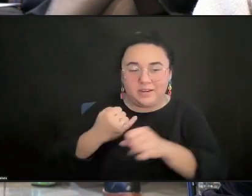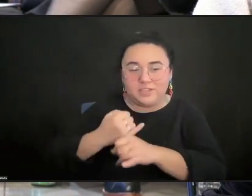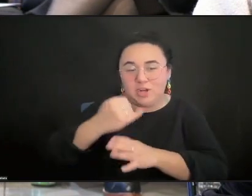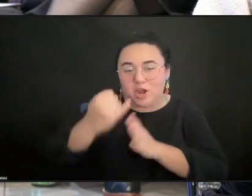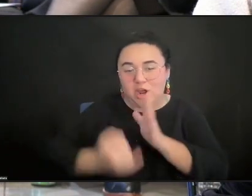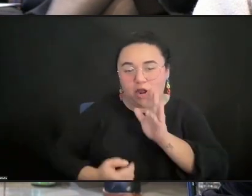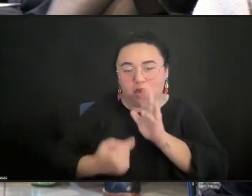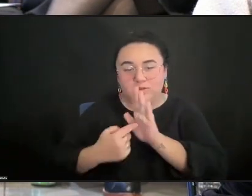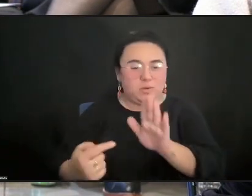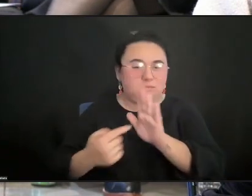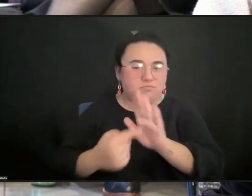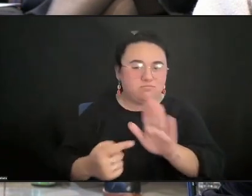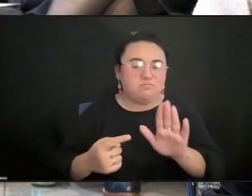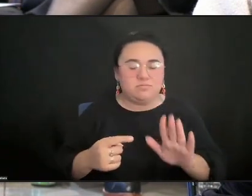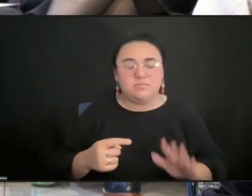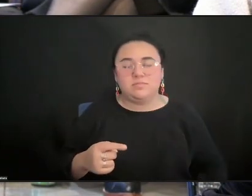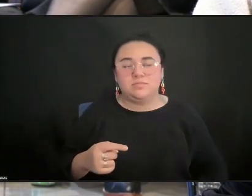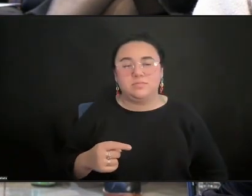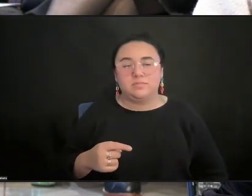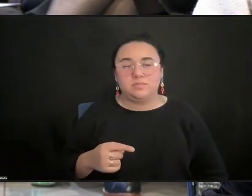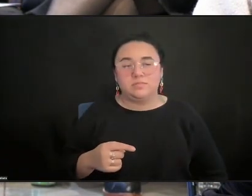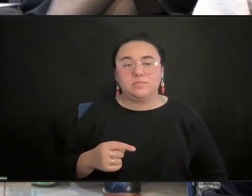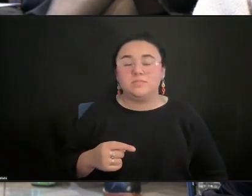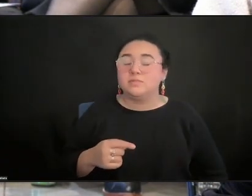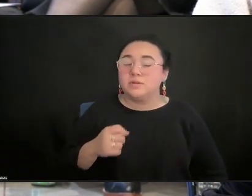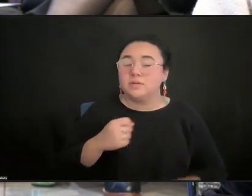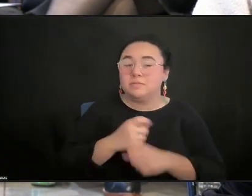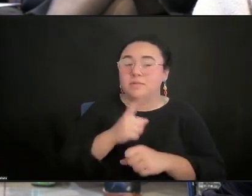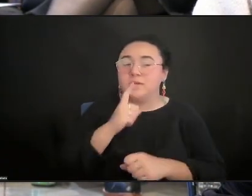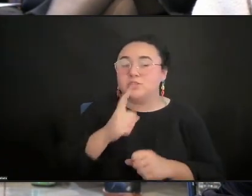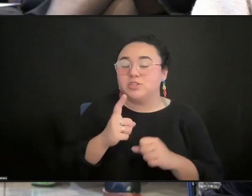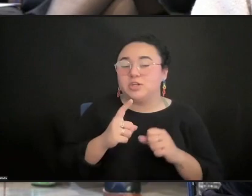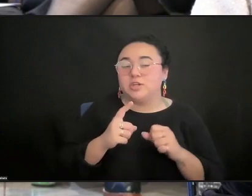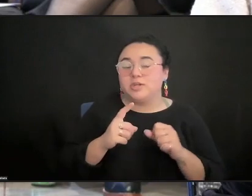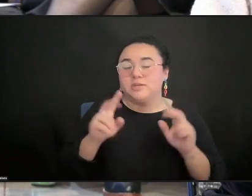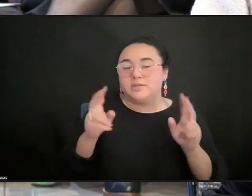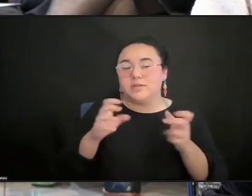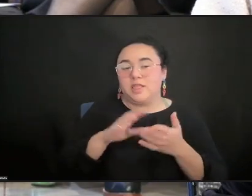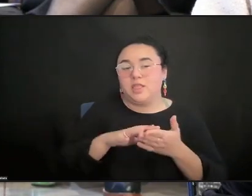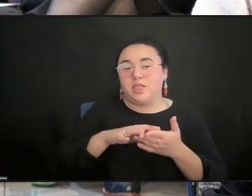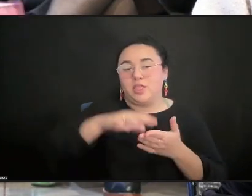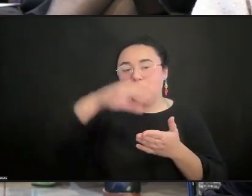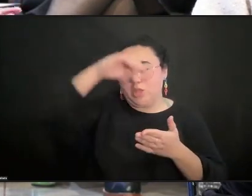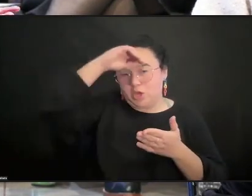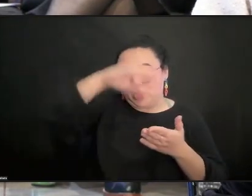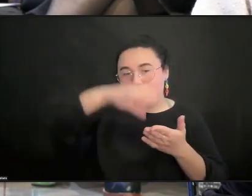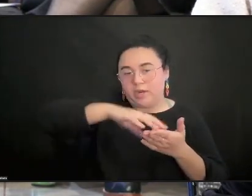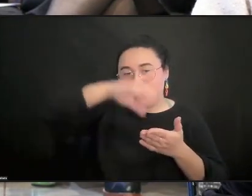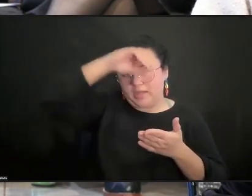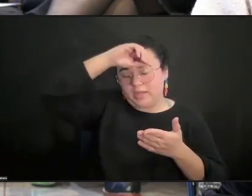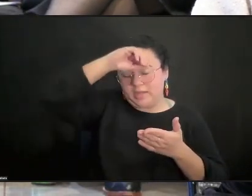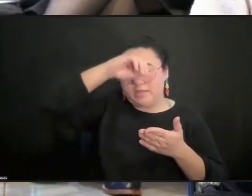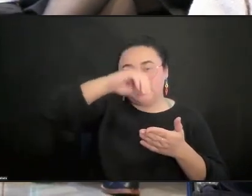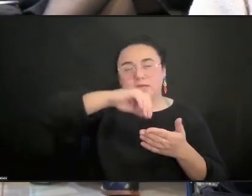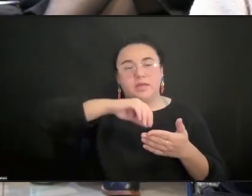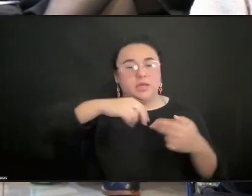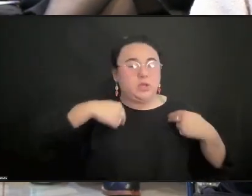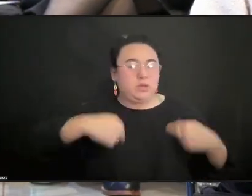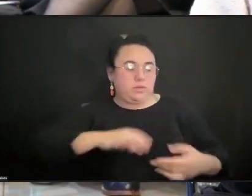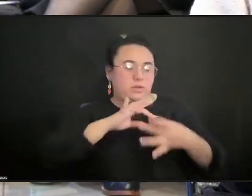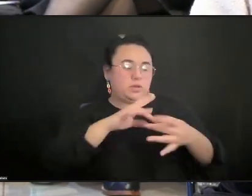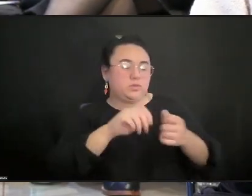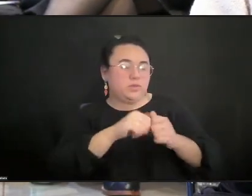the learnings that the human relationship with others brings into